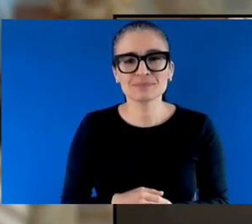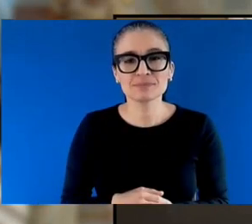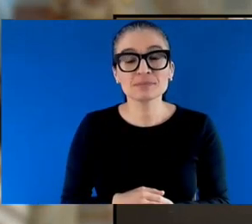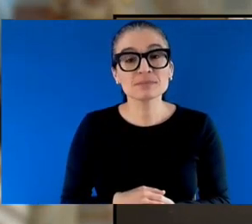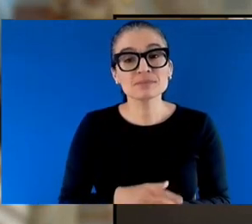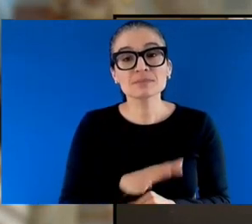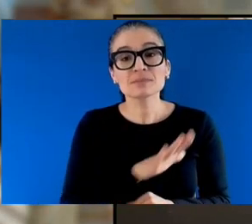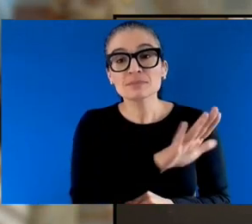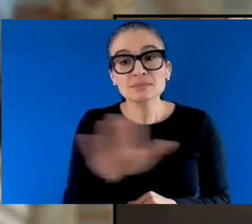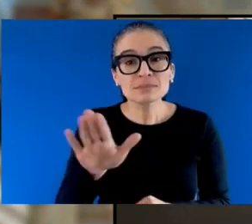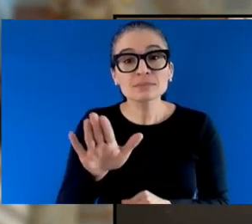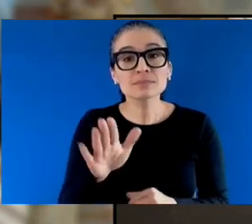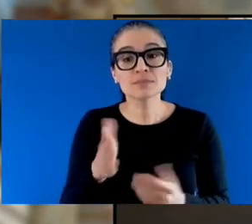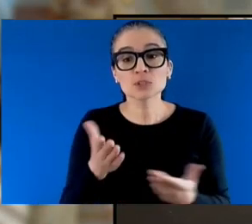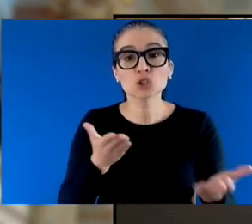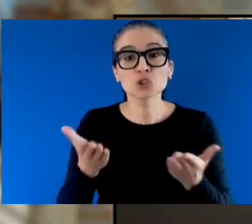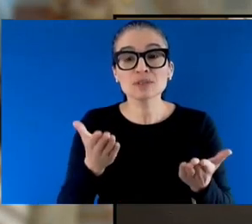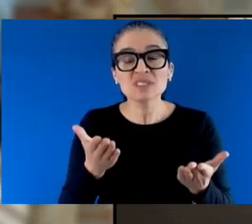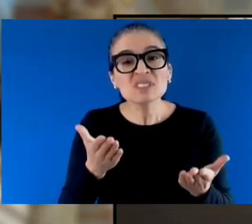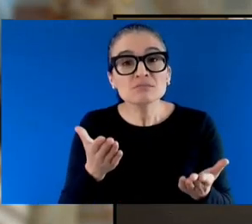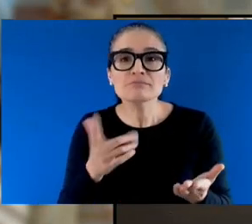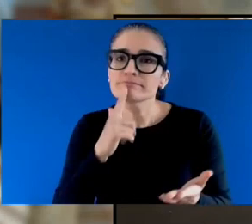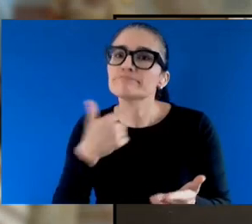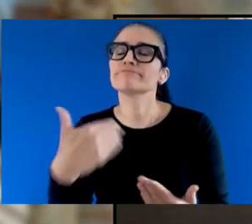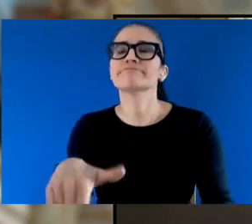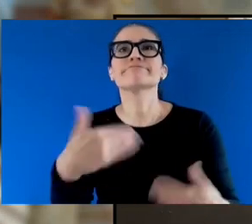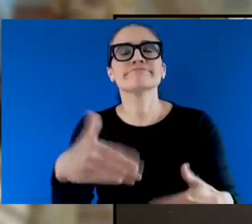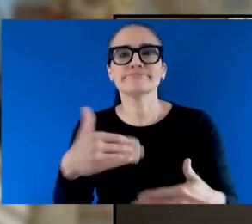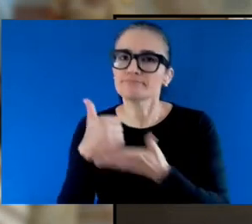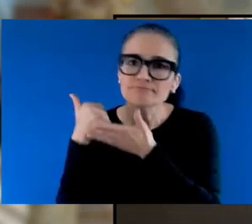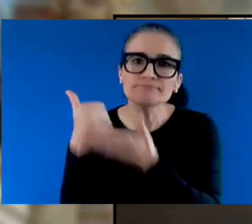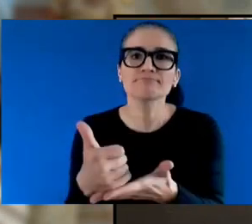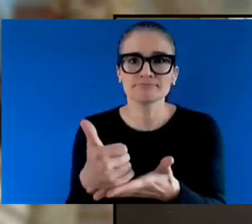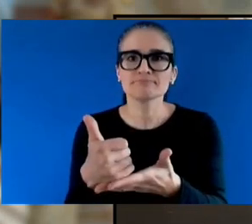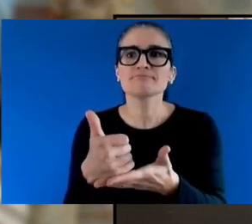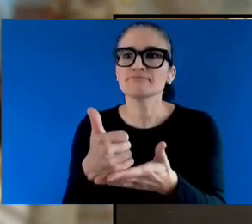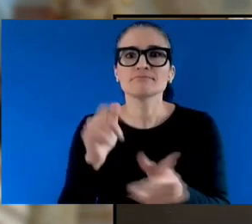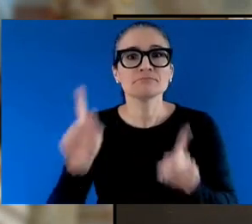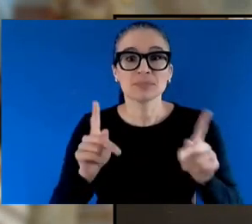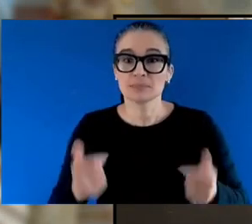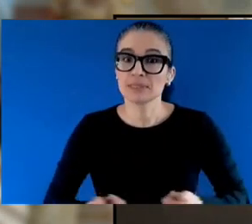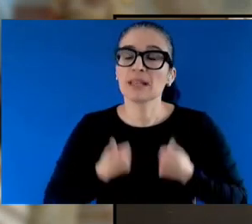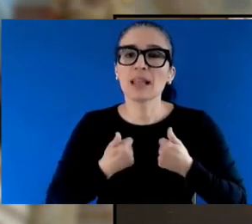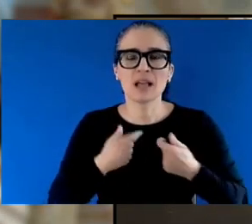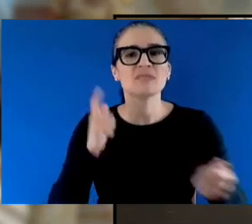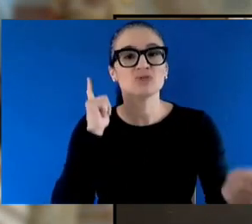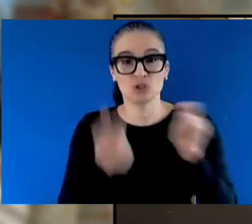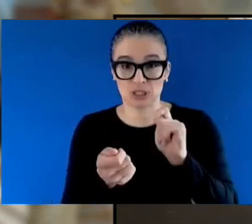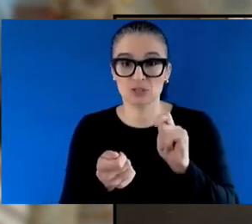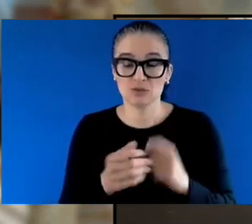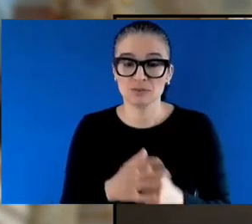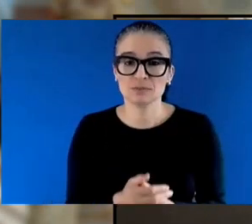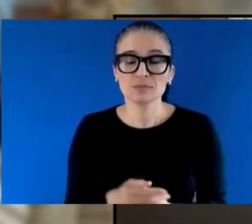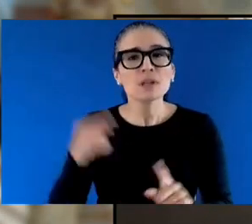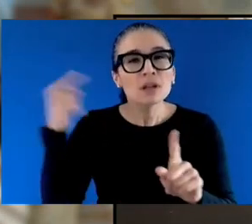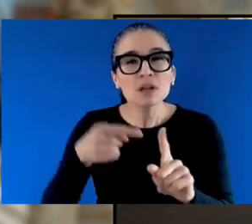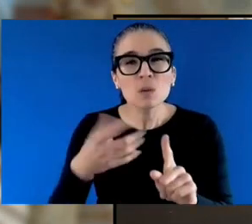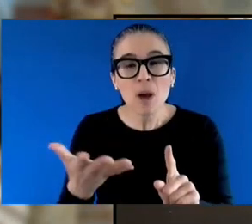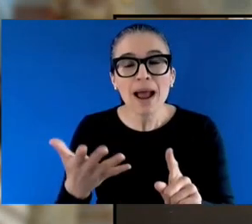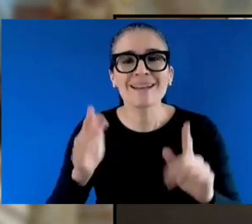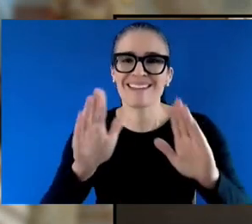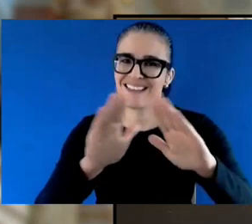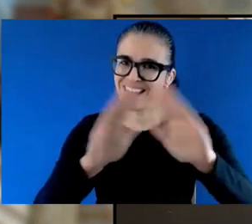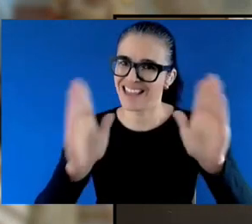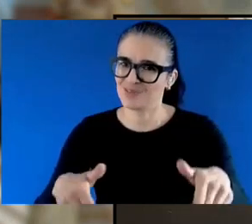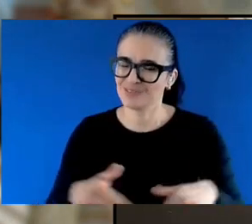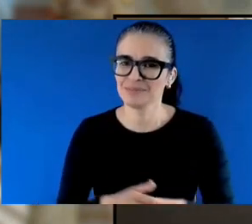basis. But today, I want to highlight their work on housing. Non-profit providers are invaluable partners to our government in